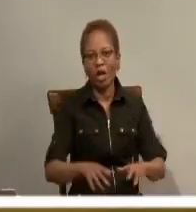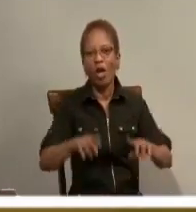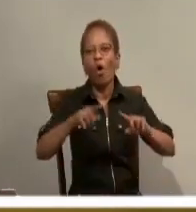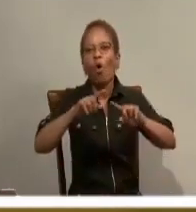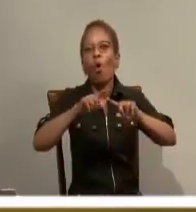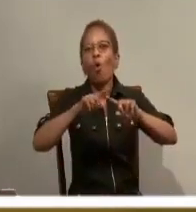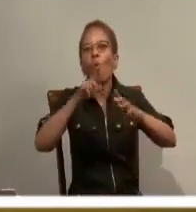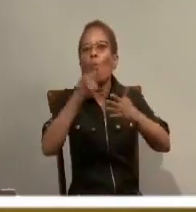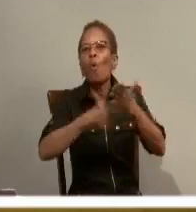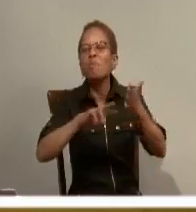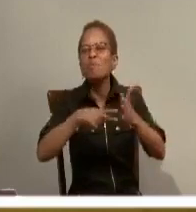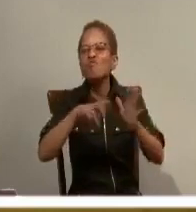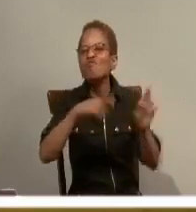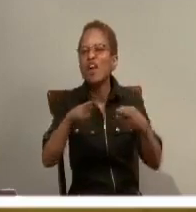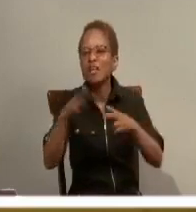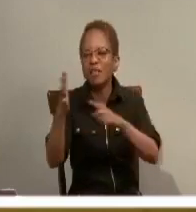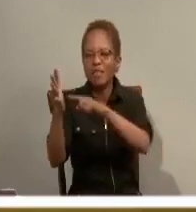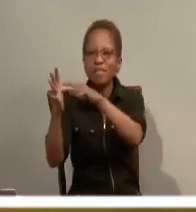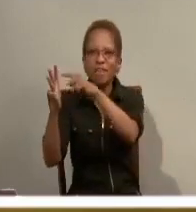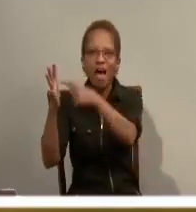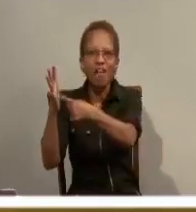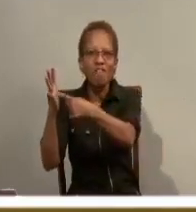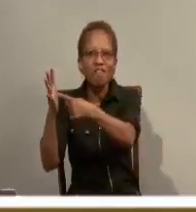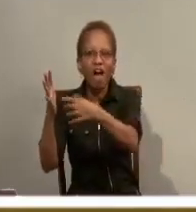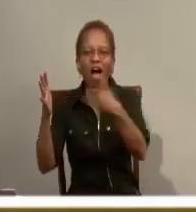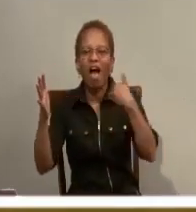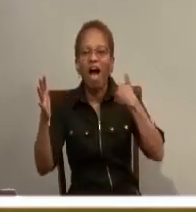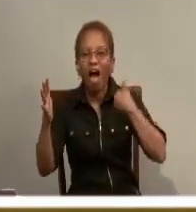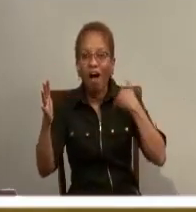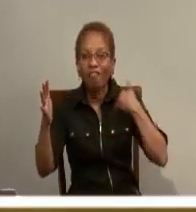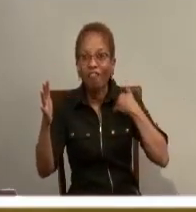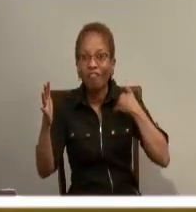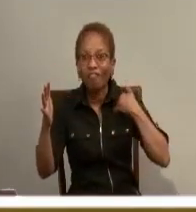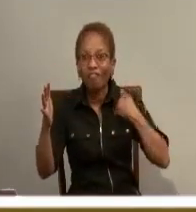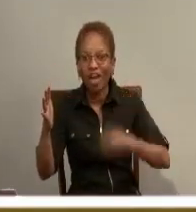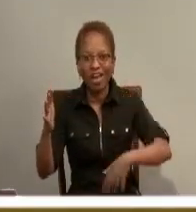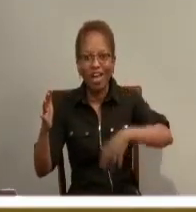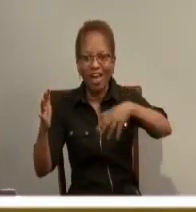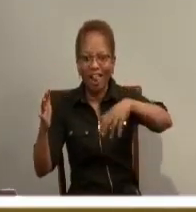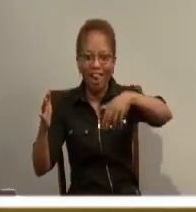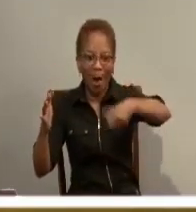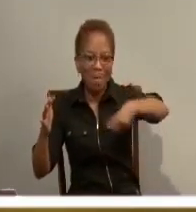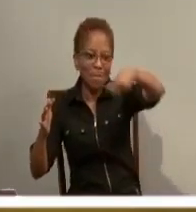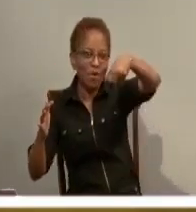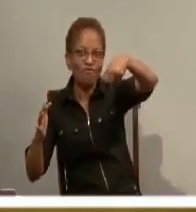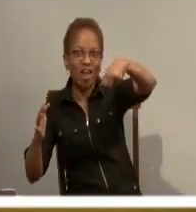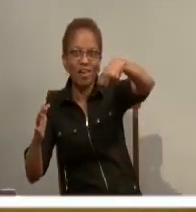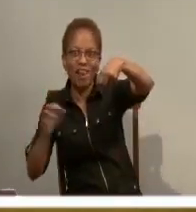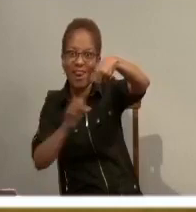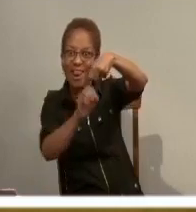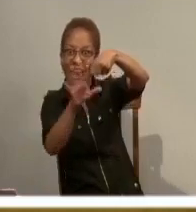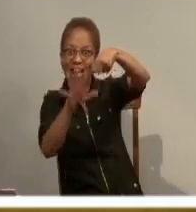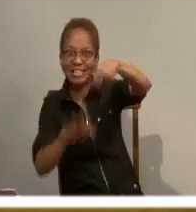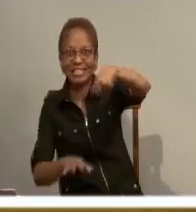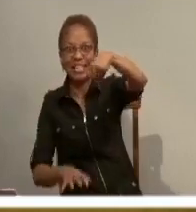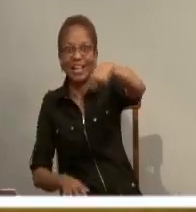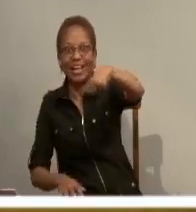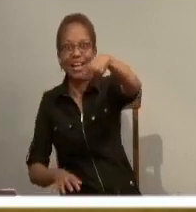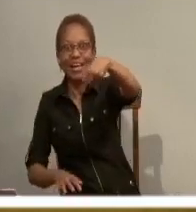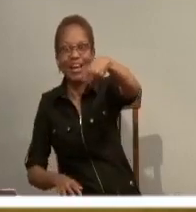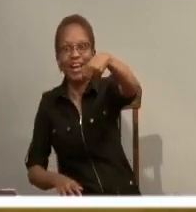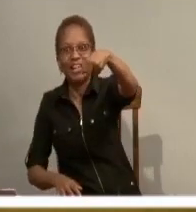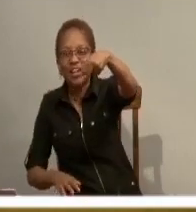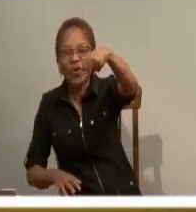to meet the groom, to escort him to the bride, so that this great celebration can begin.